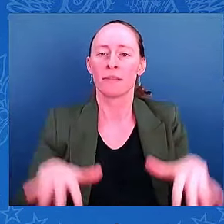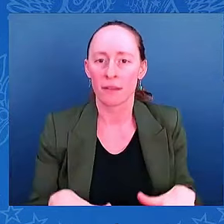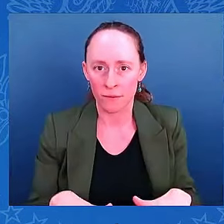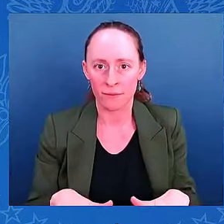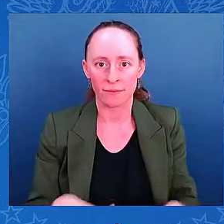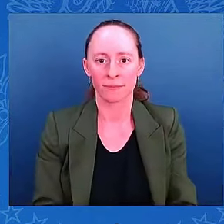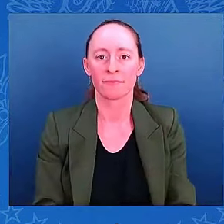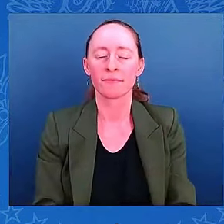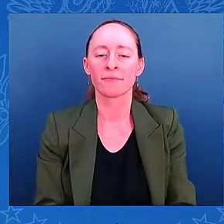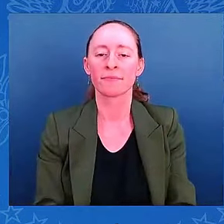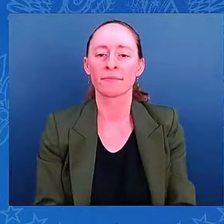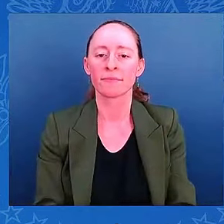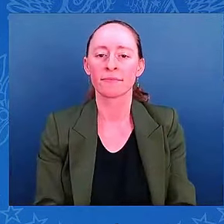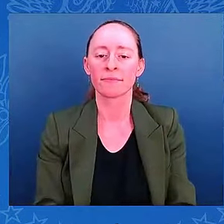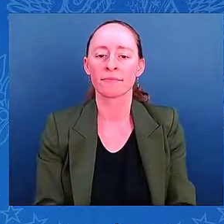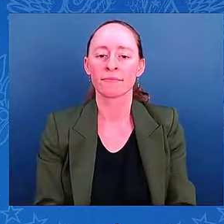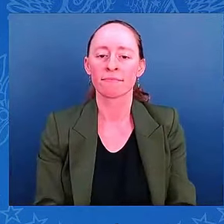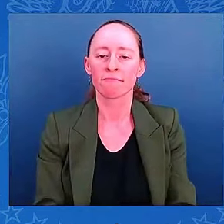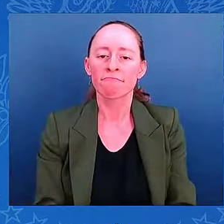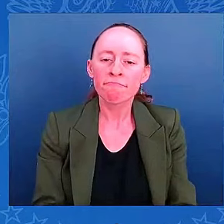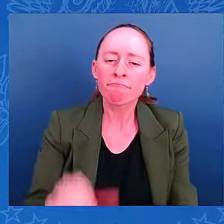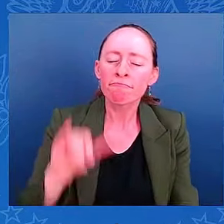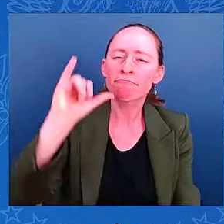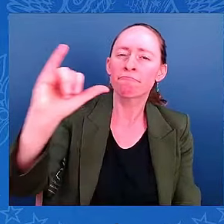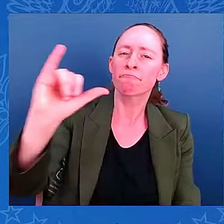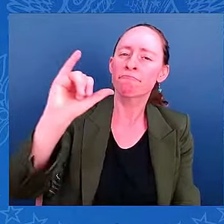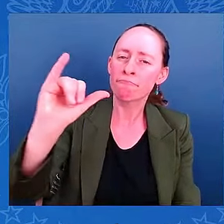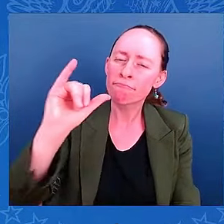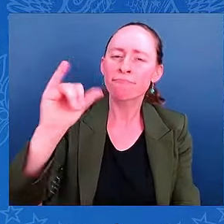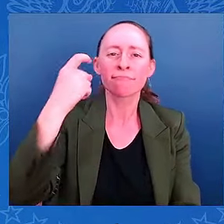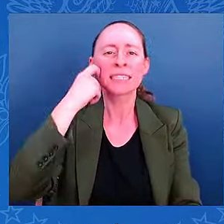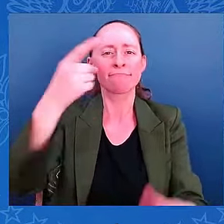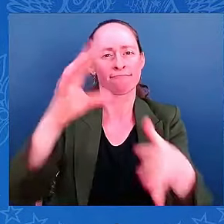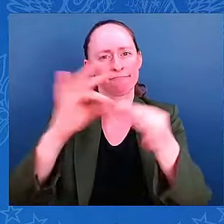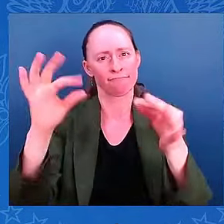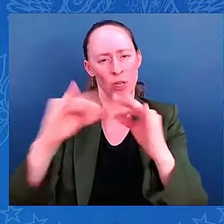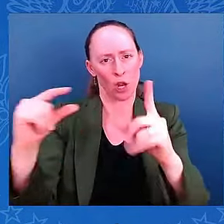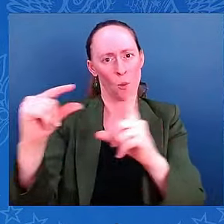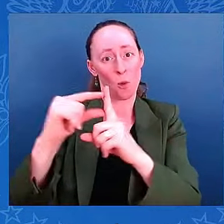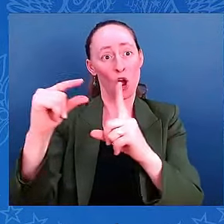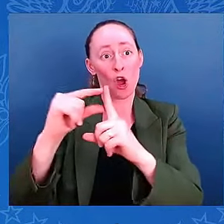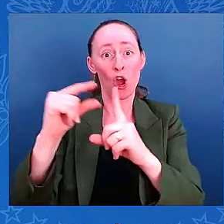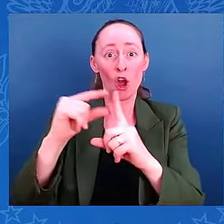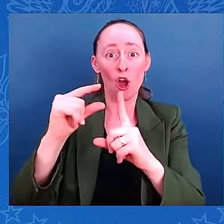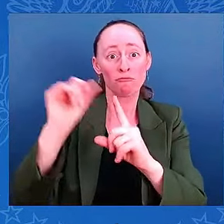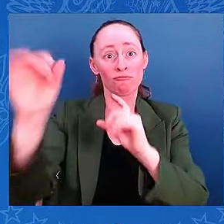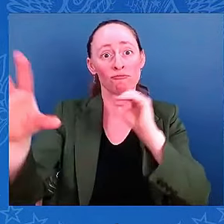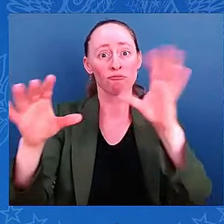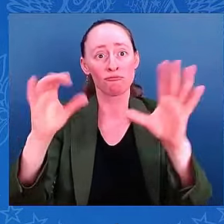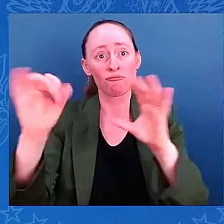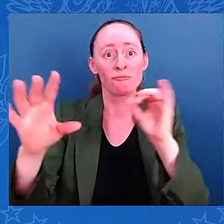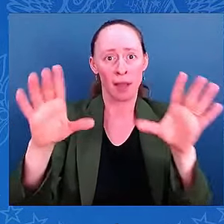matter, and I know there's a lot of media following this briefing. So,